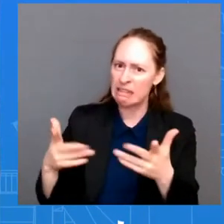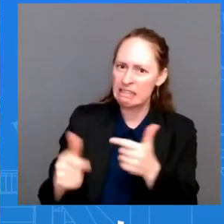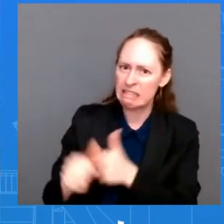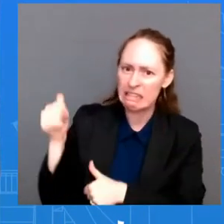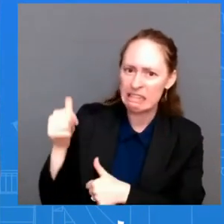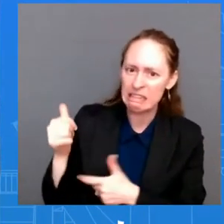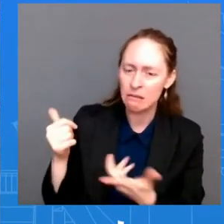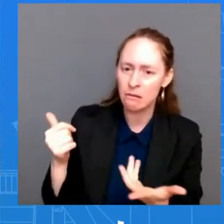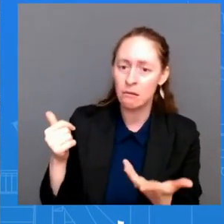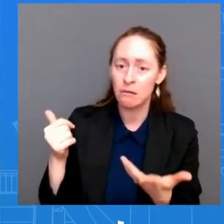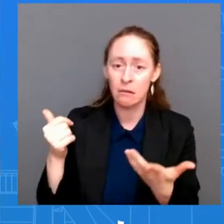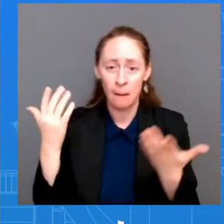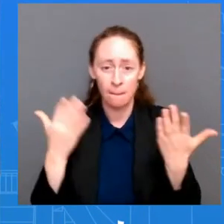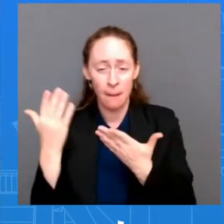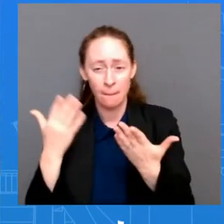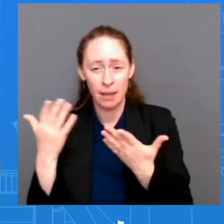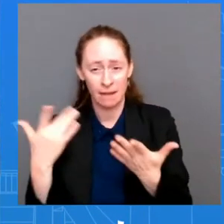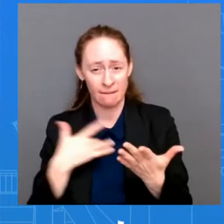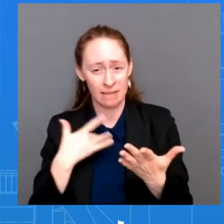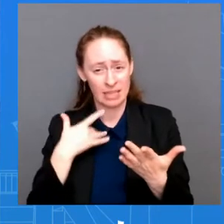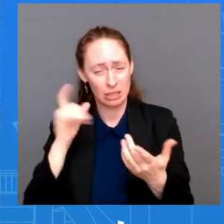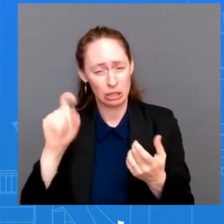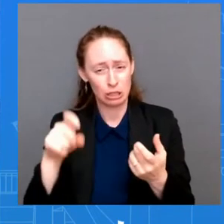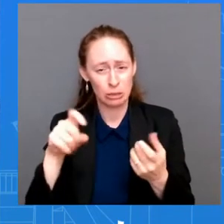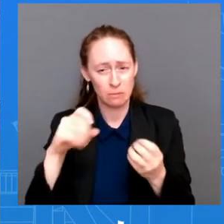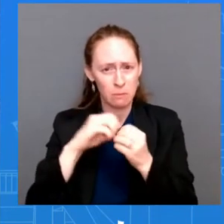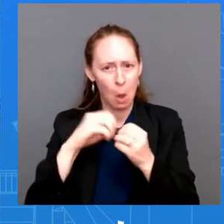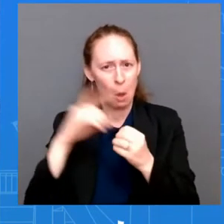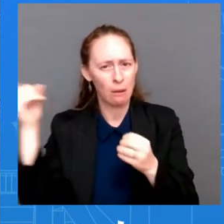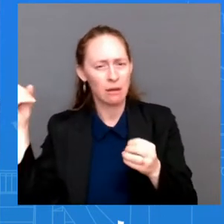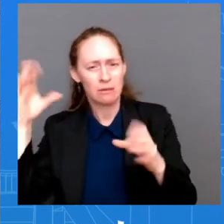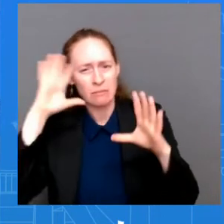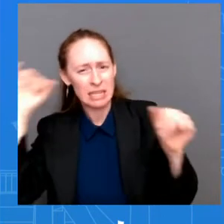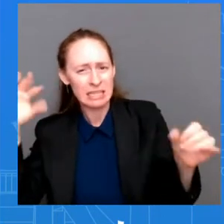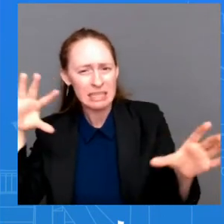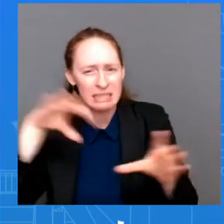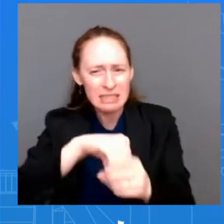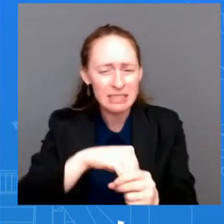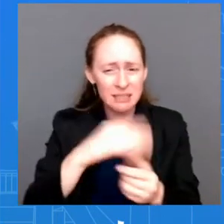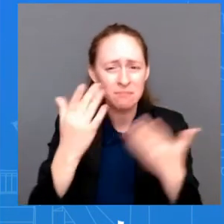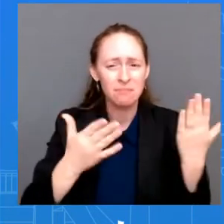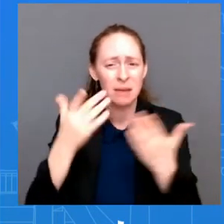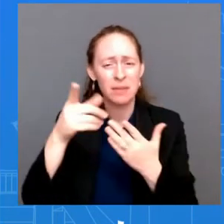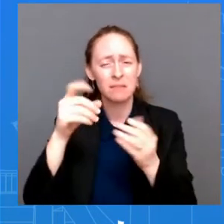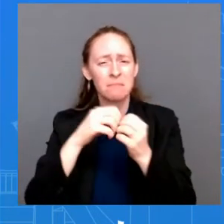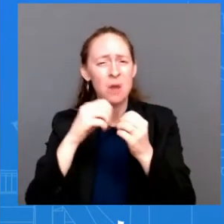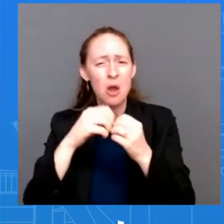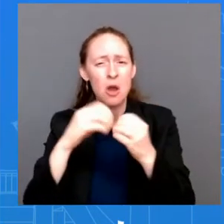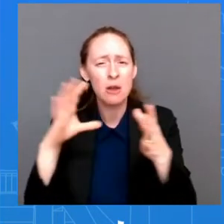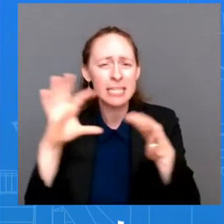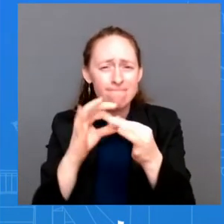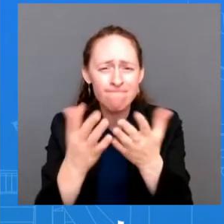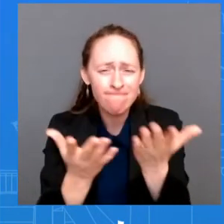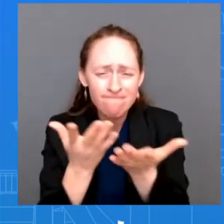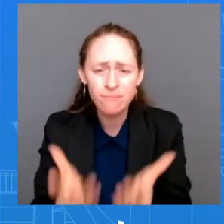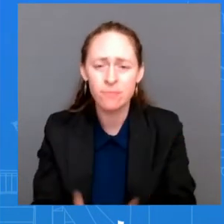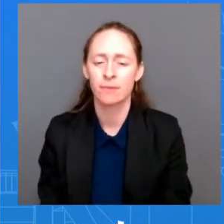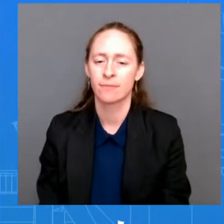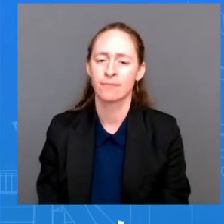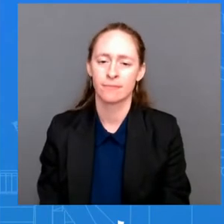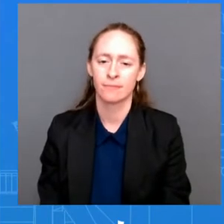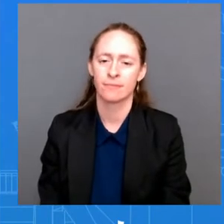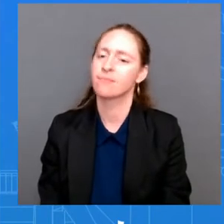more involved, or his team should be more involved than he might take? I mean, again, I'm not going to get into the details of the conversation. They were